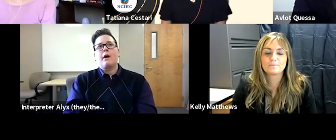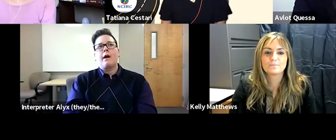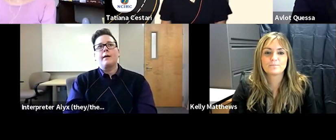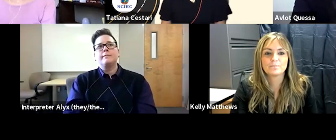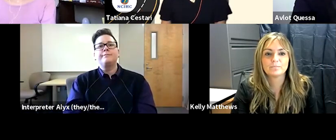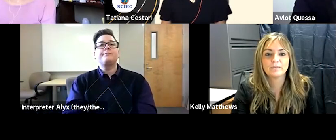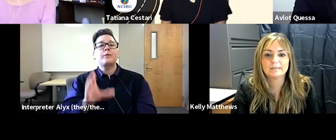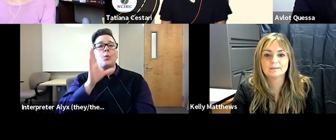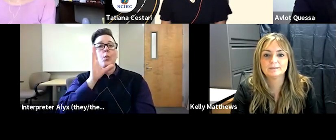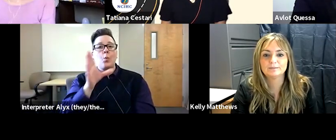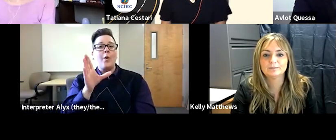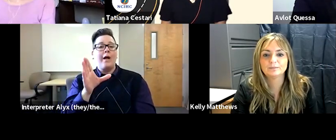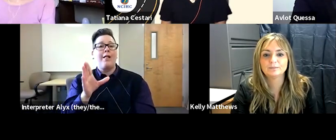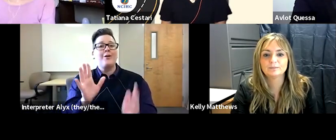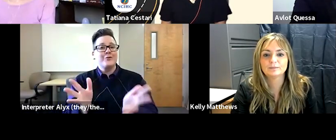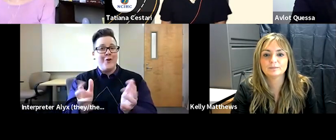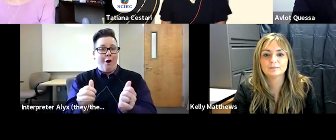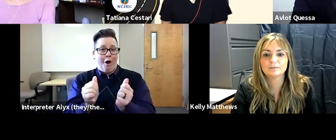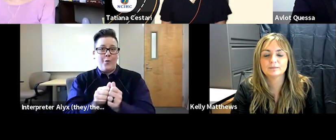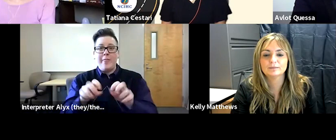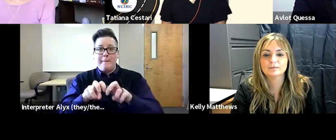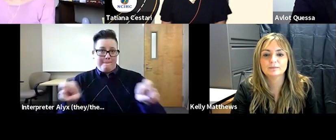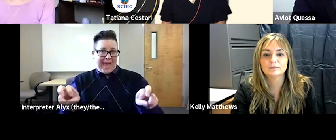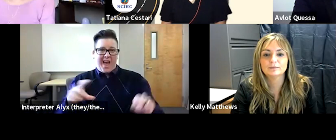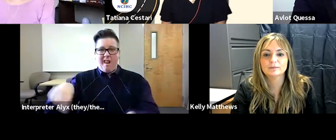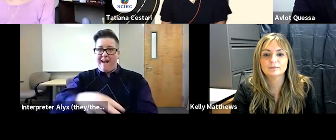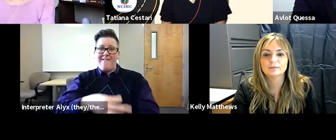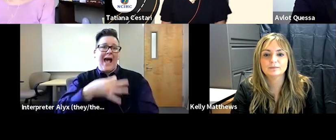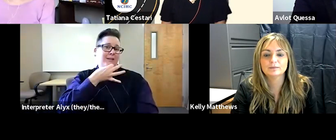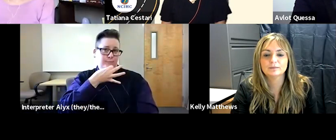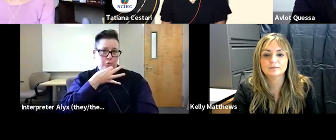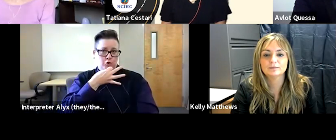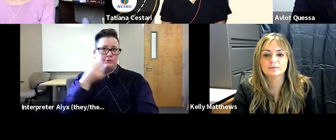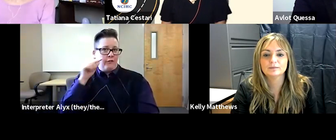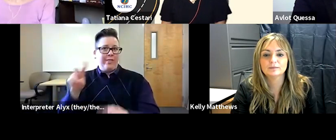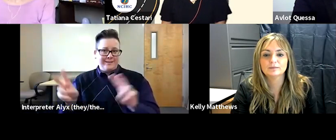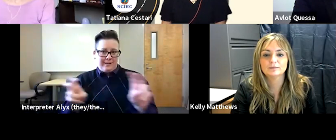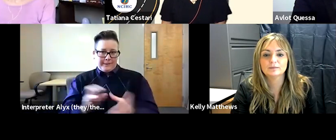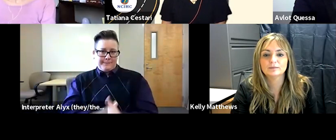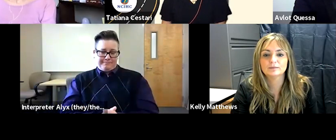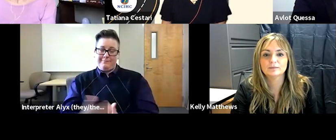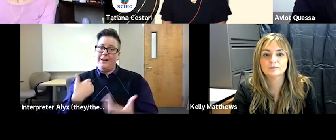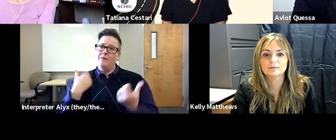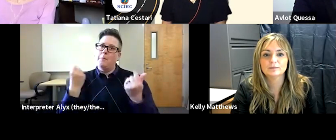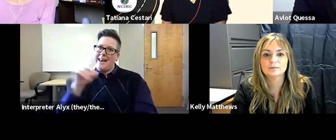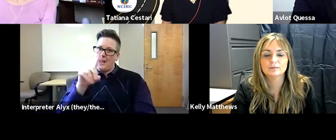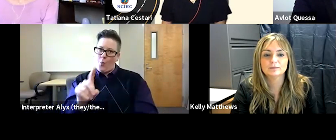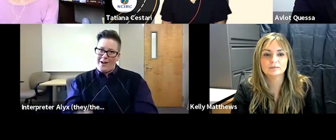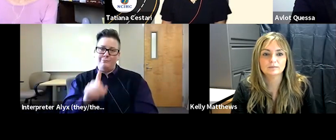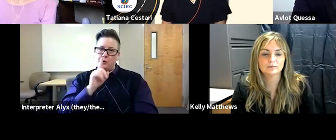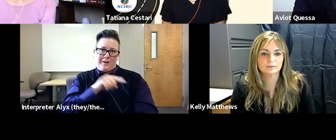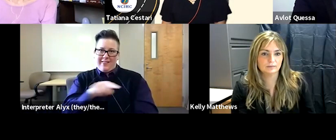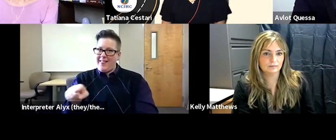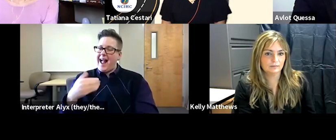we're going to be talking with a panel of experts in this topic and we have many questions and i'm sure they have